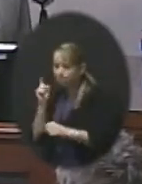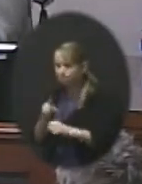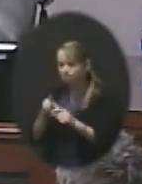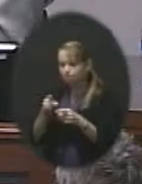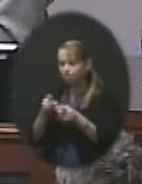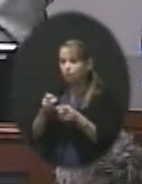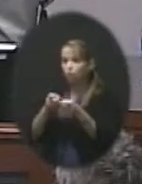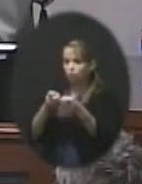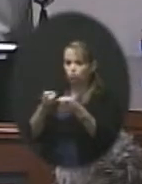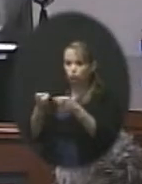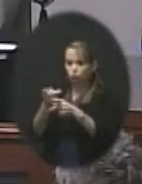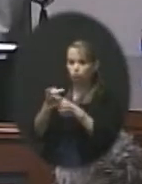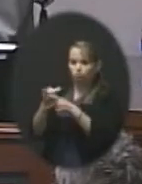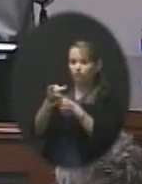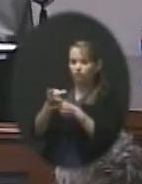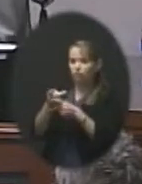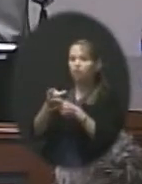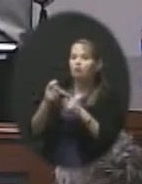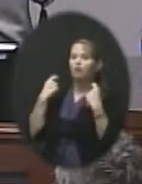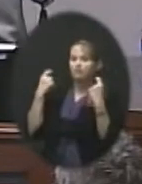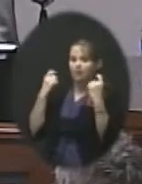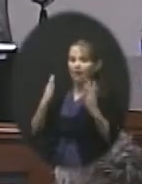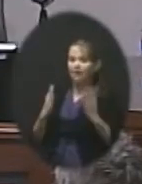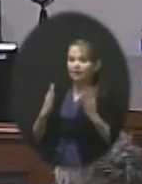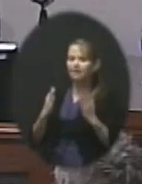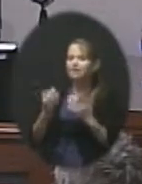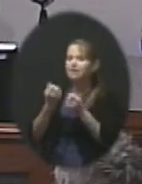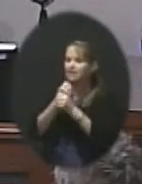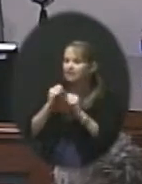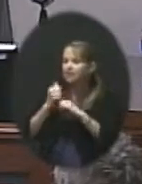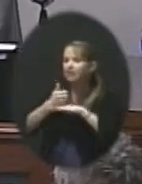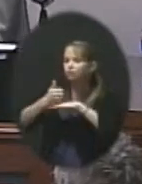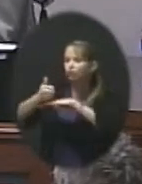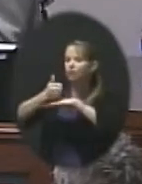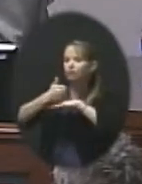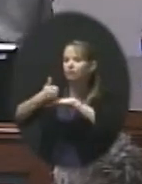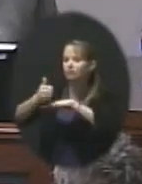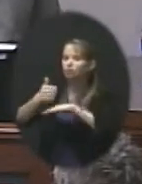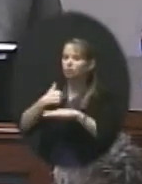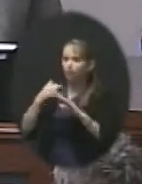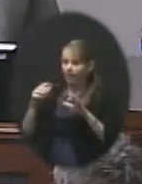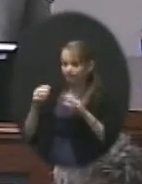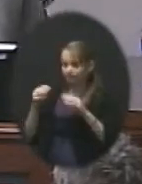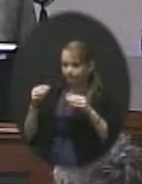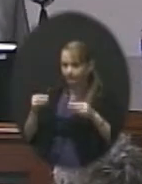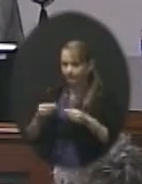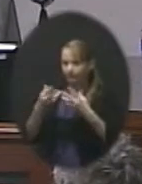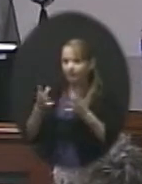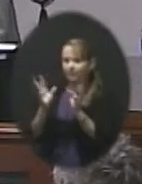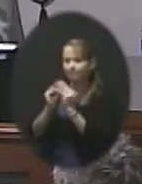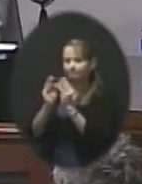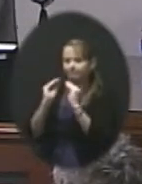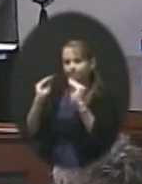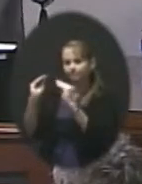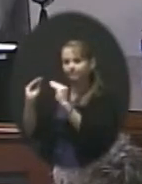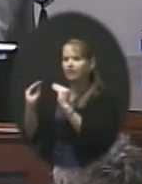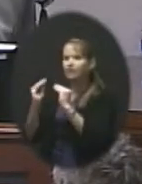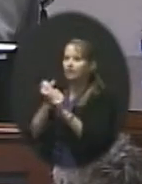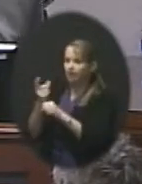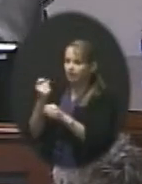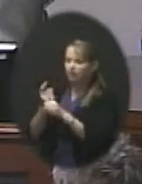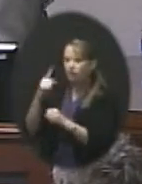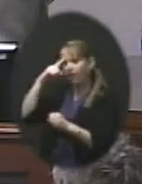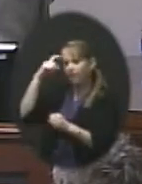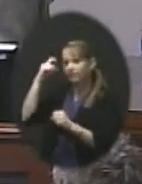athletes, safe transportation, all those type things. And so I conduct in-service on that every year at our summer conference. The National